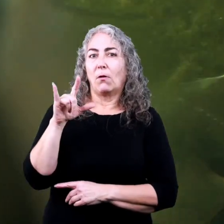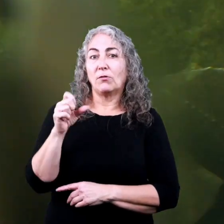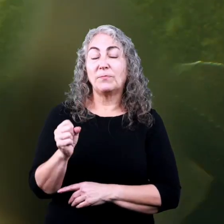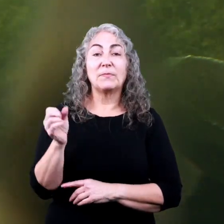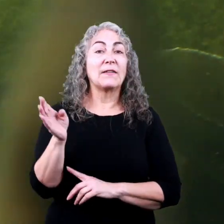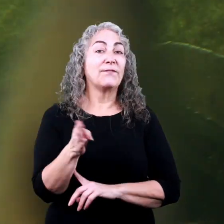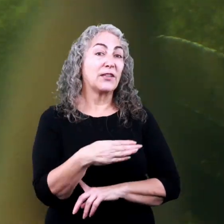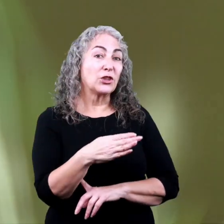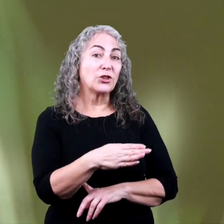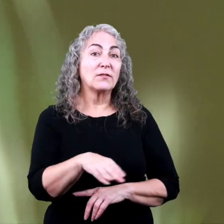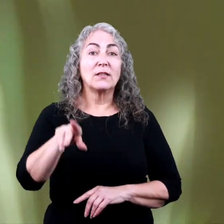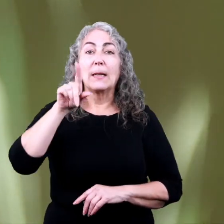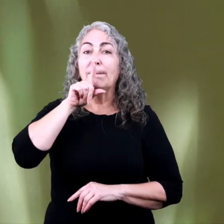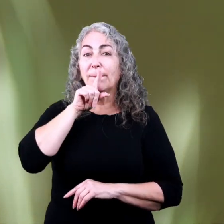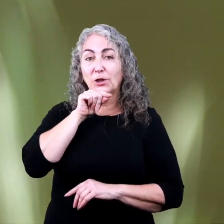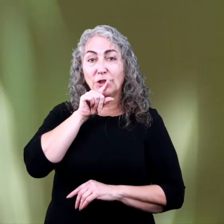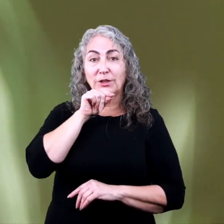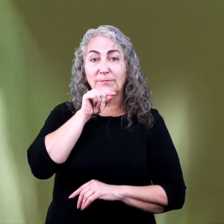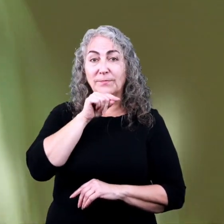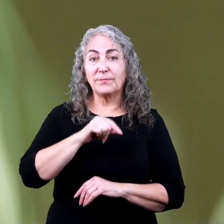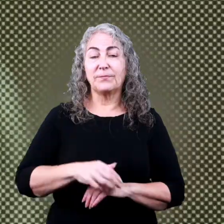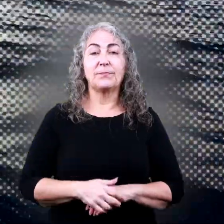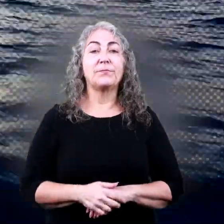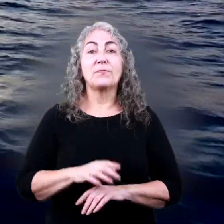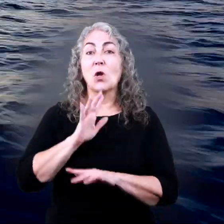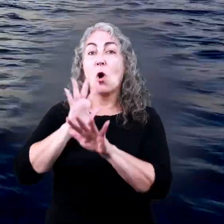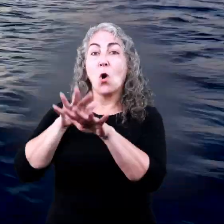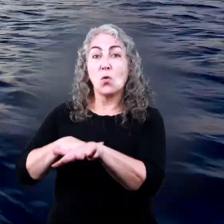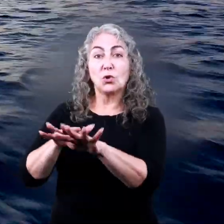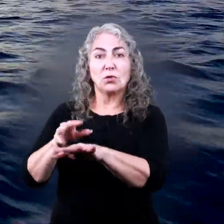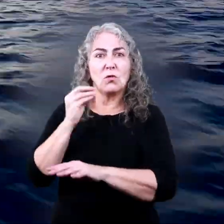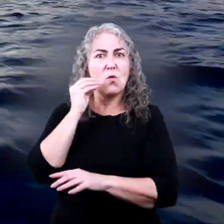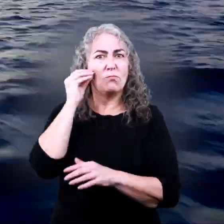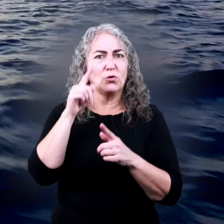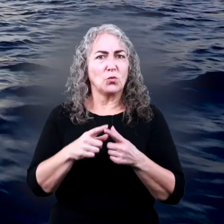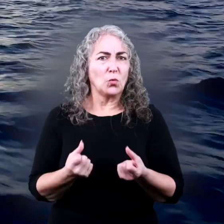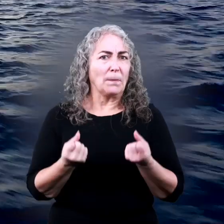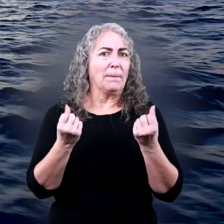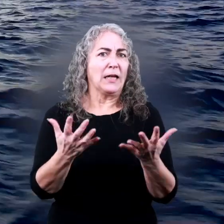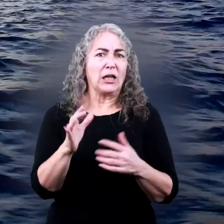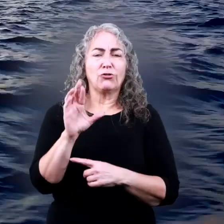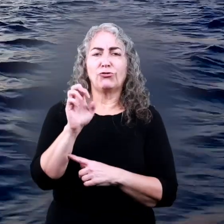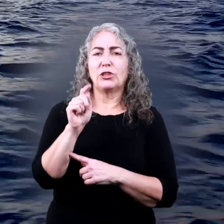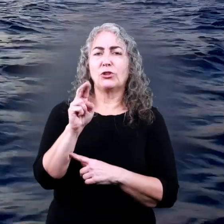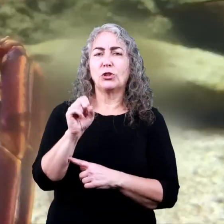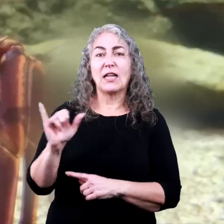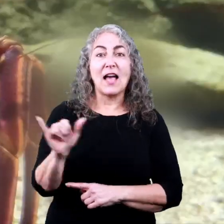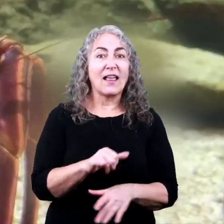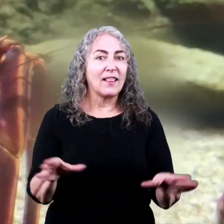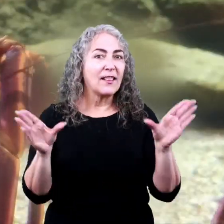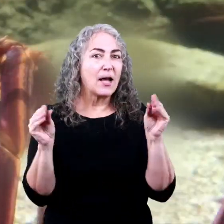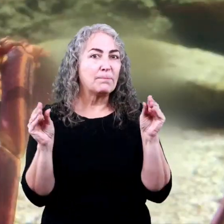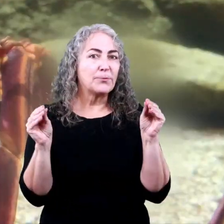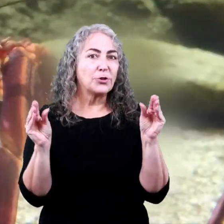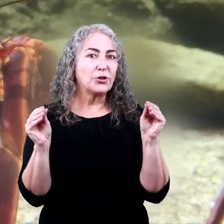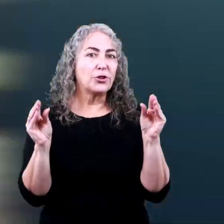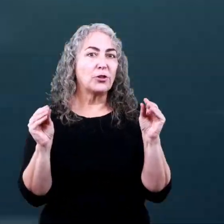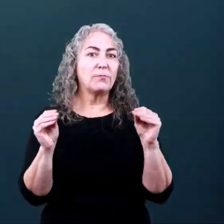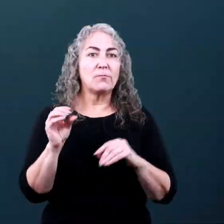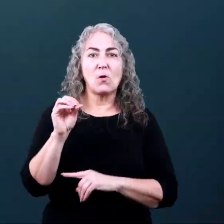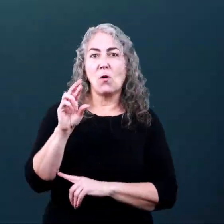fish, and birds. And oceans are home to creatures like lobsters,